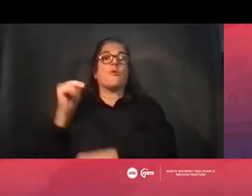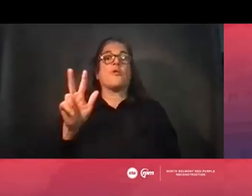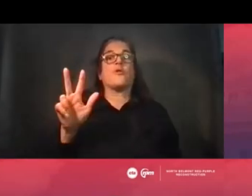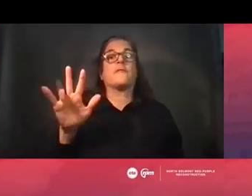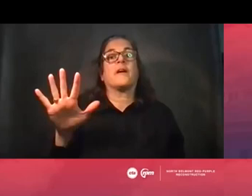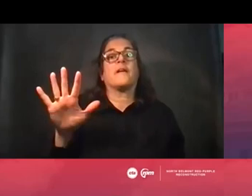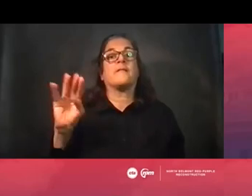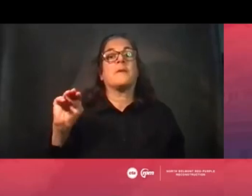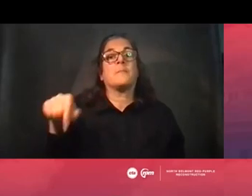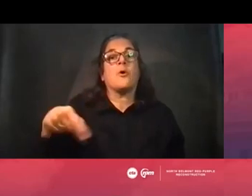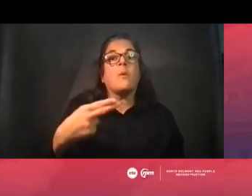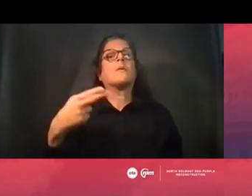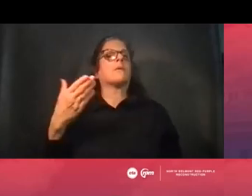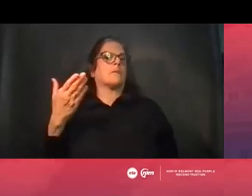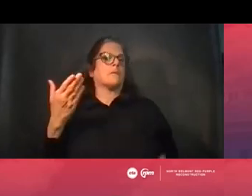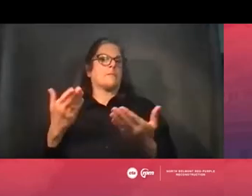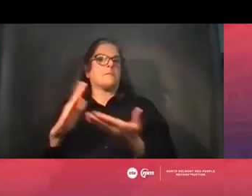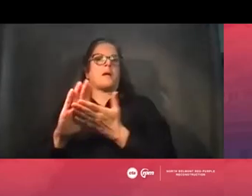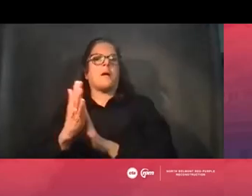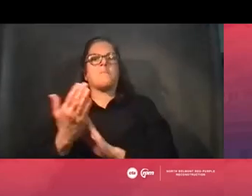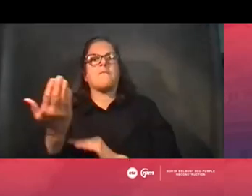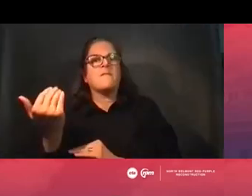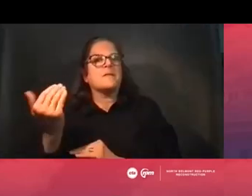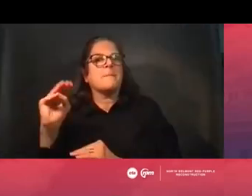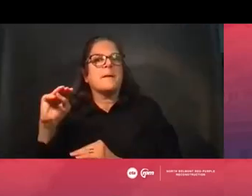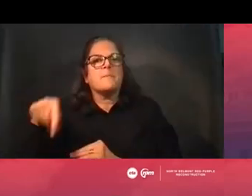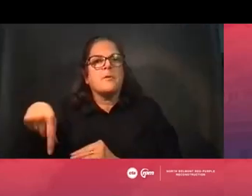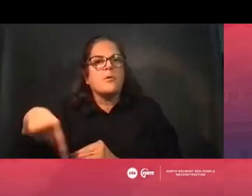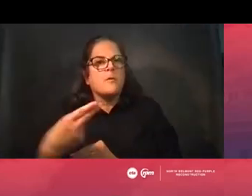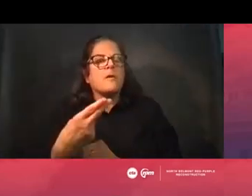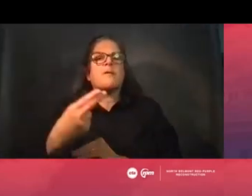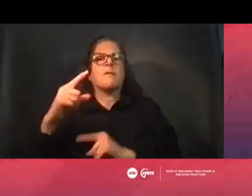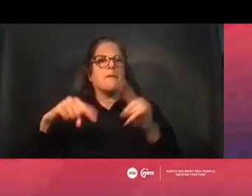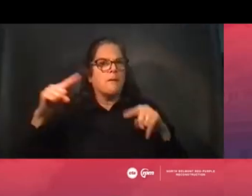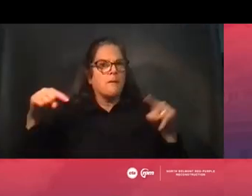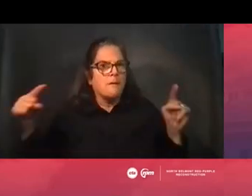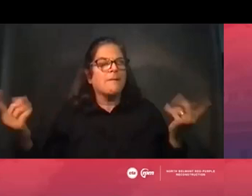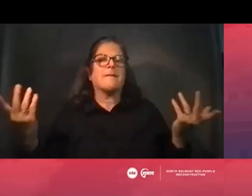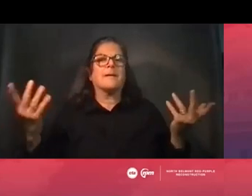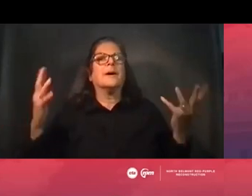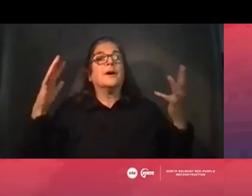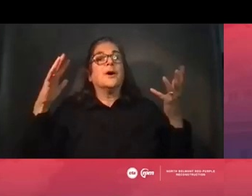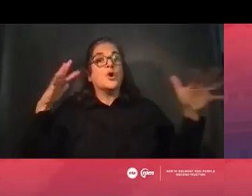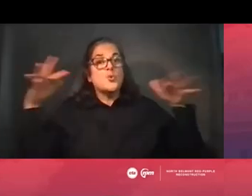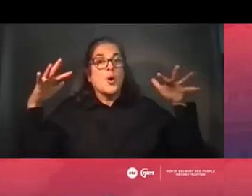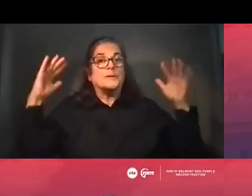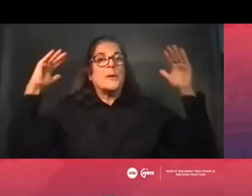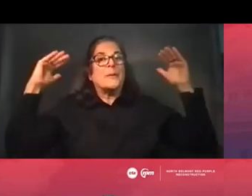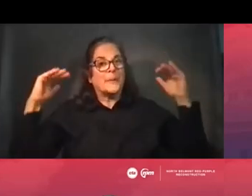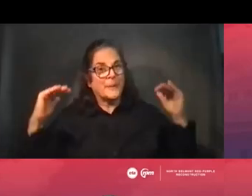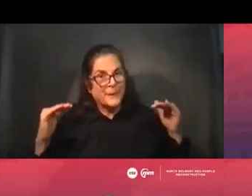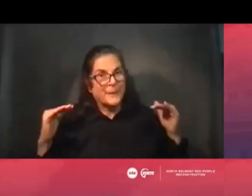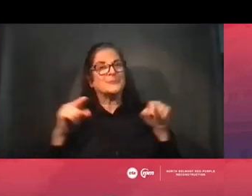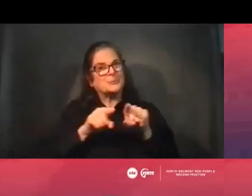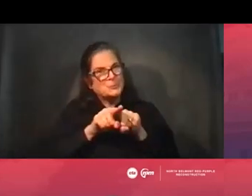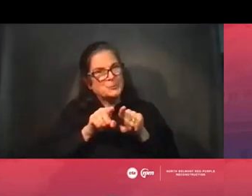we may reduce temporarily to 15. You'll also see a reduction in noise associated with that as we're doing the work. But ultimately,